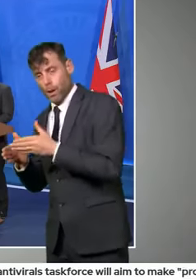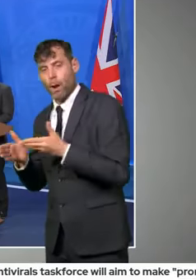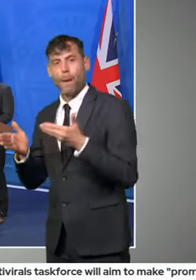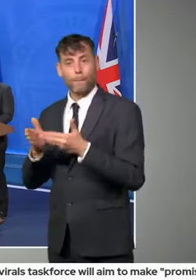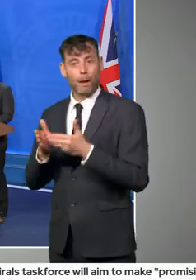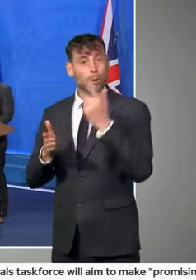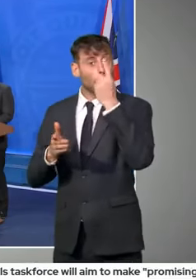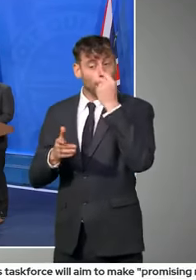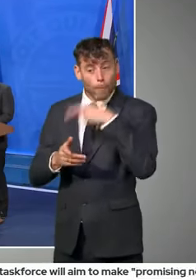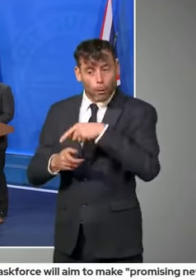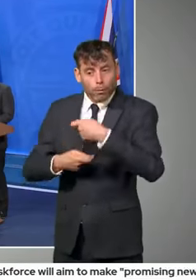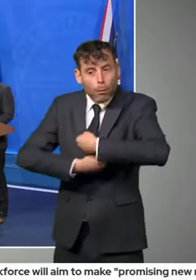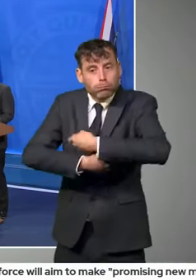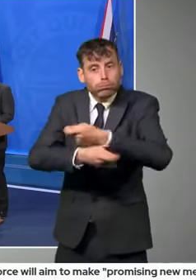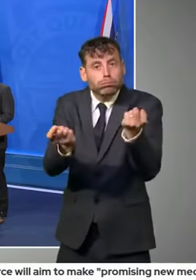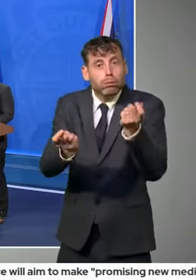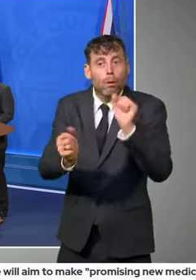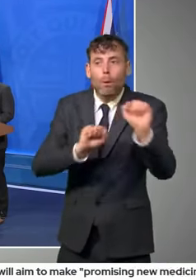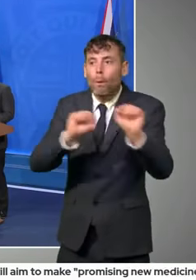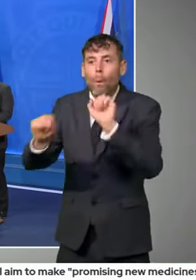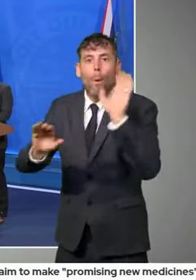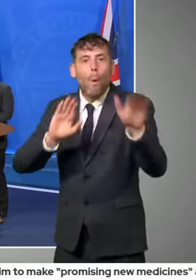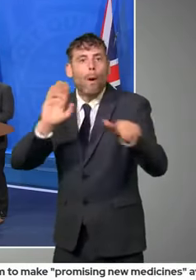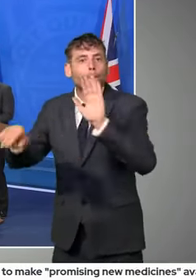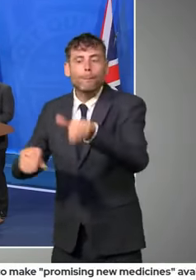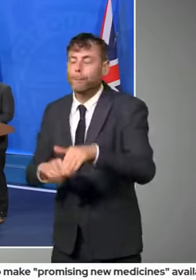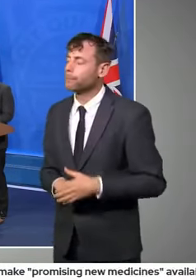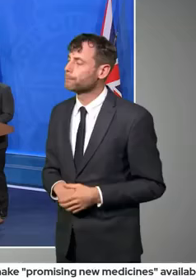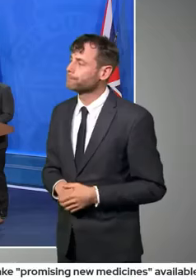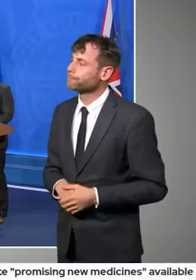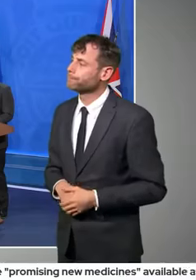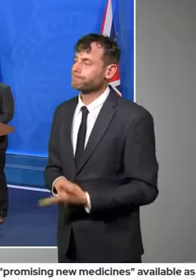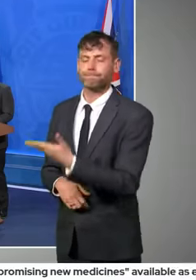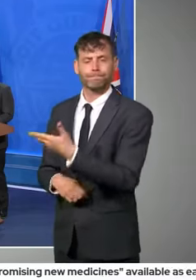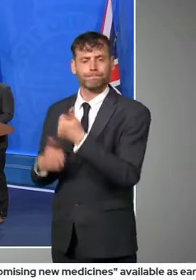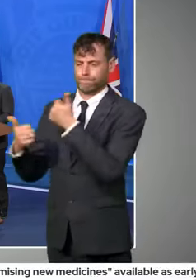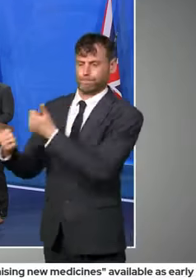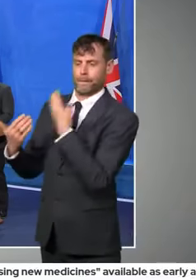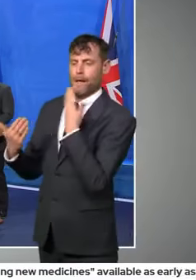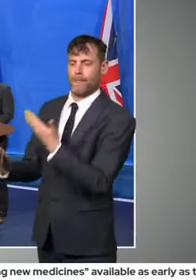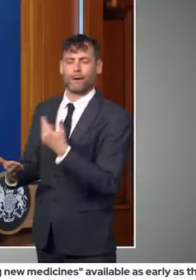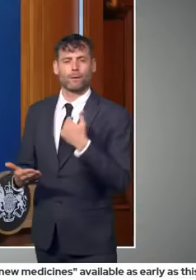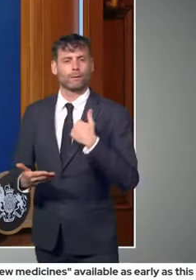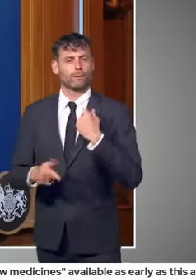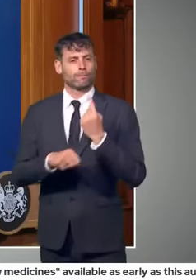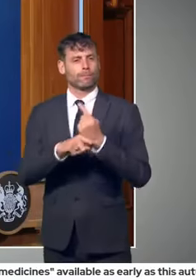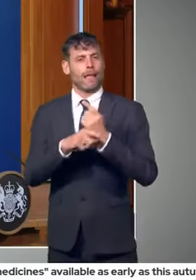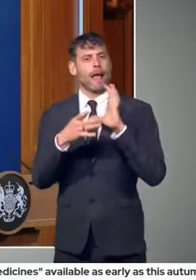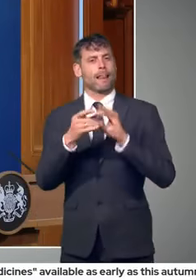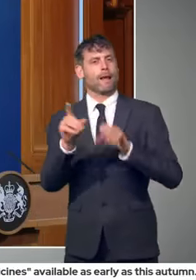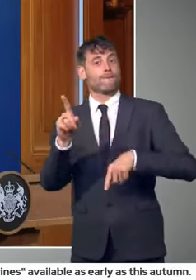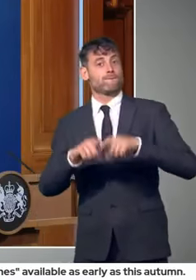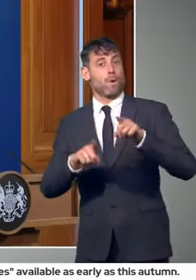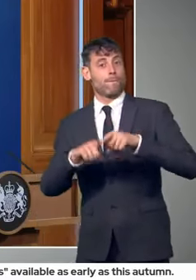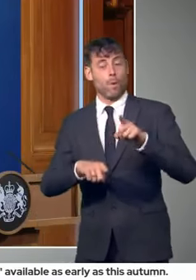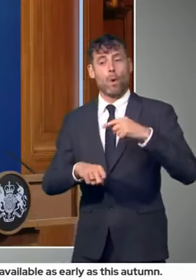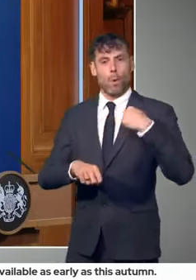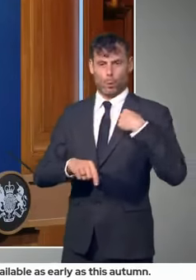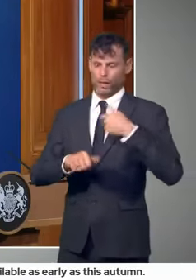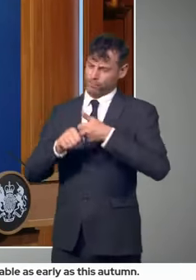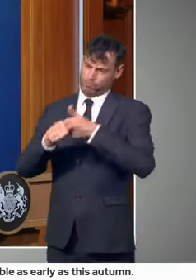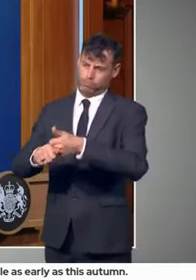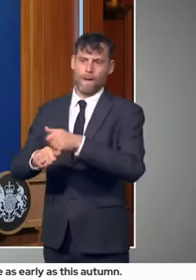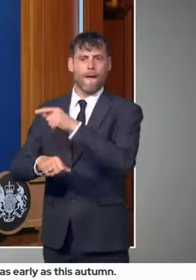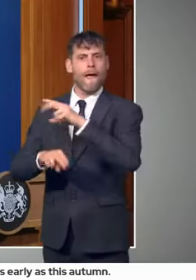the football, what I would say is that our first step is clearly to back the football authorities in this country, the